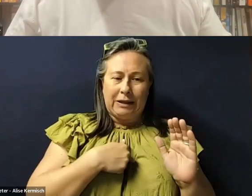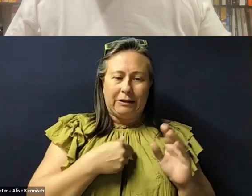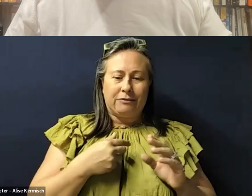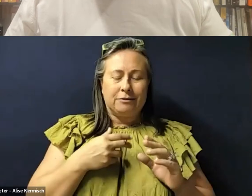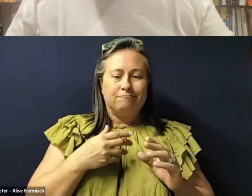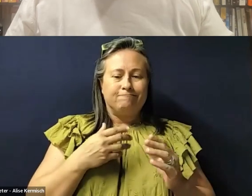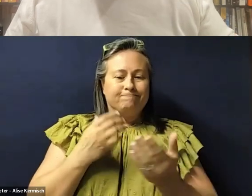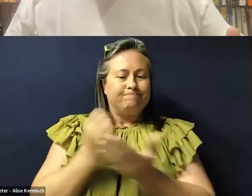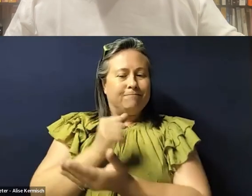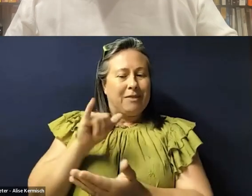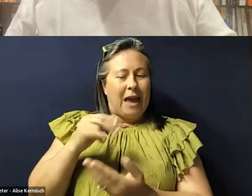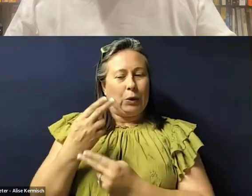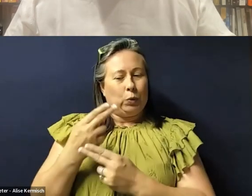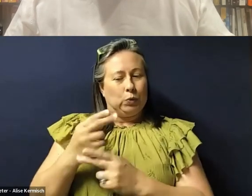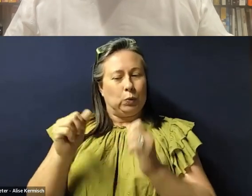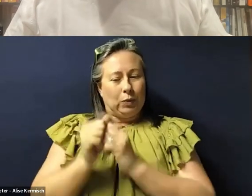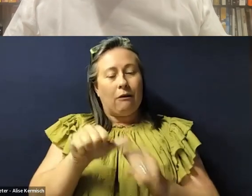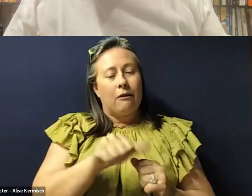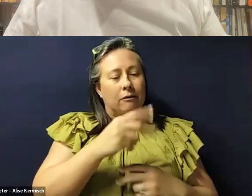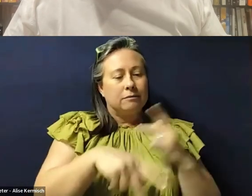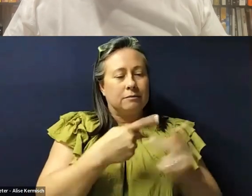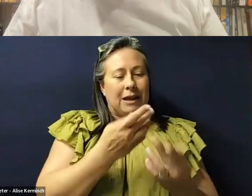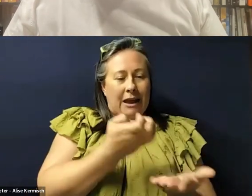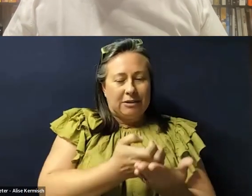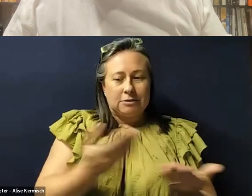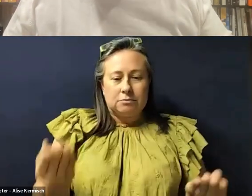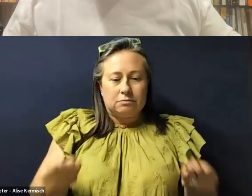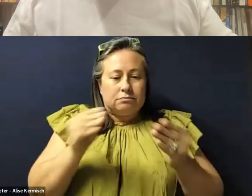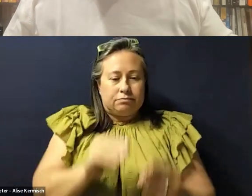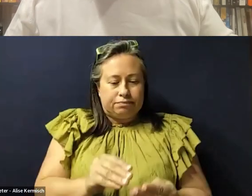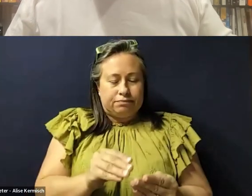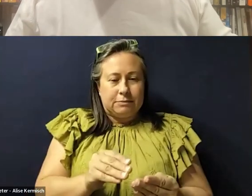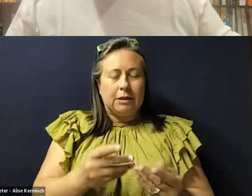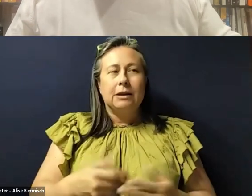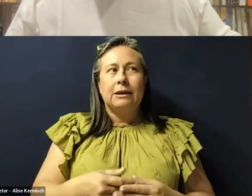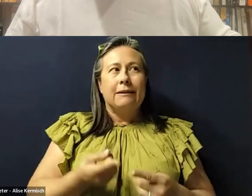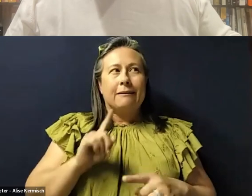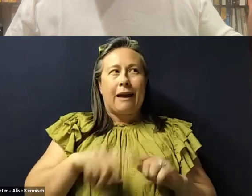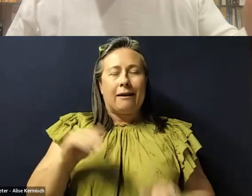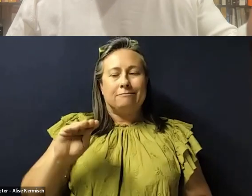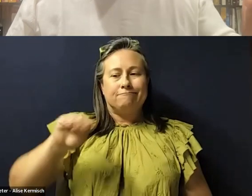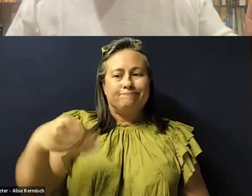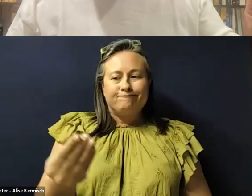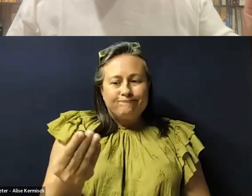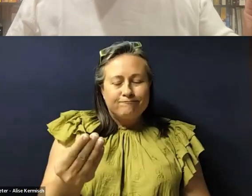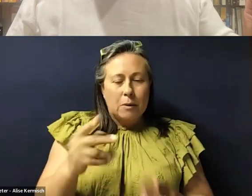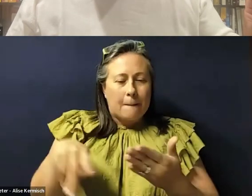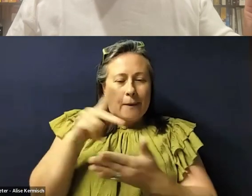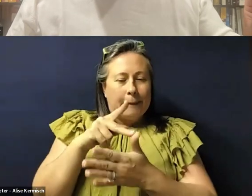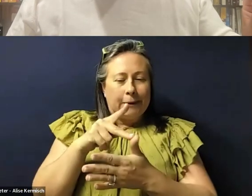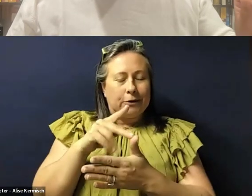with other forms of evidence we have at our disposal. It can't be like the primary